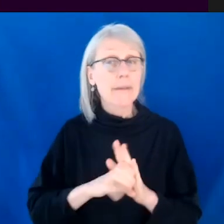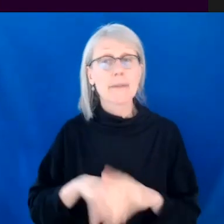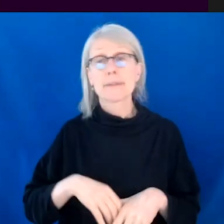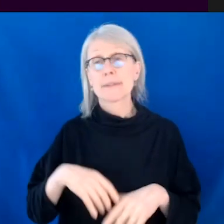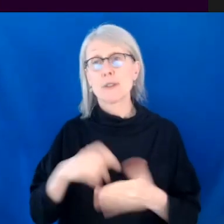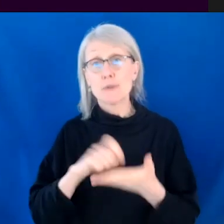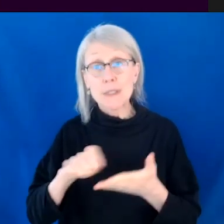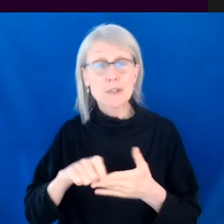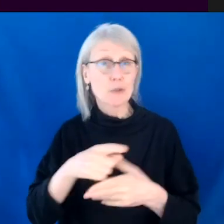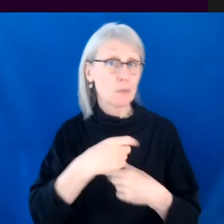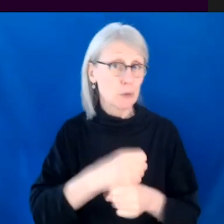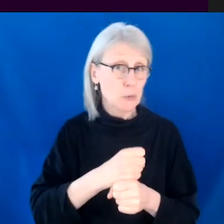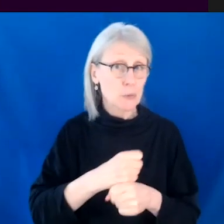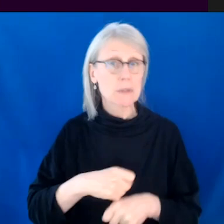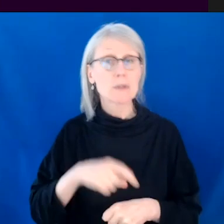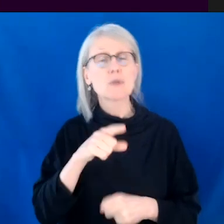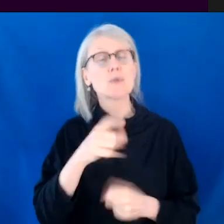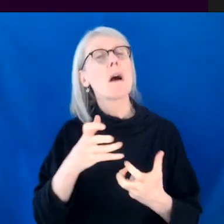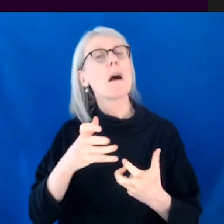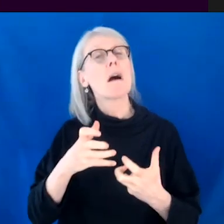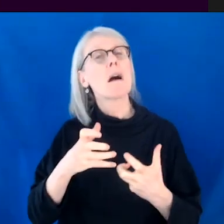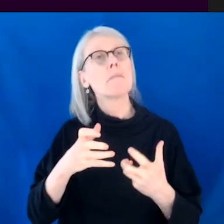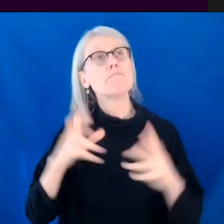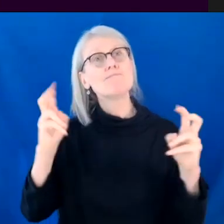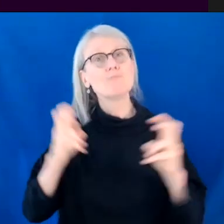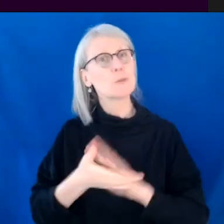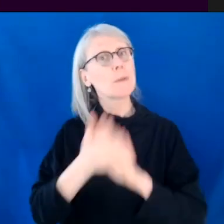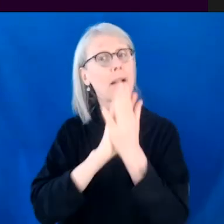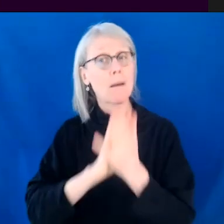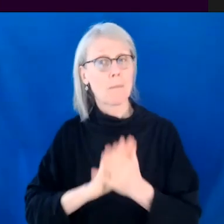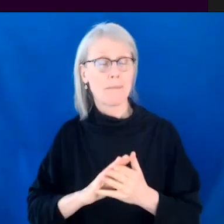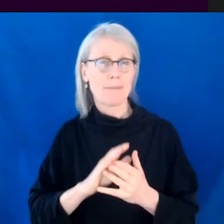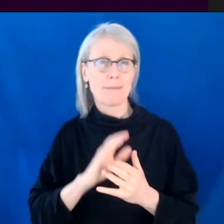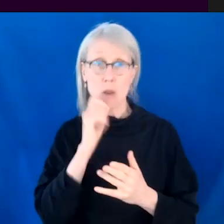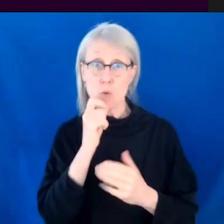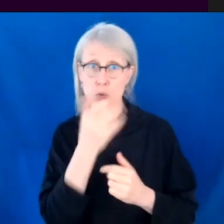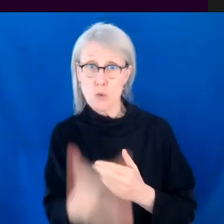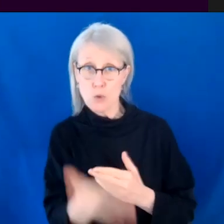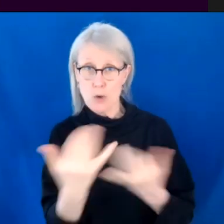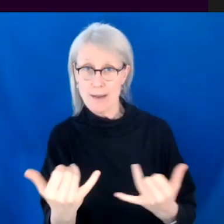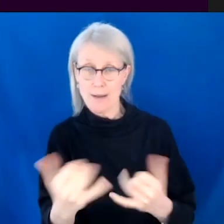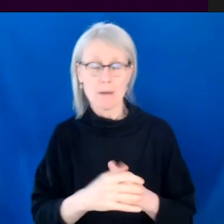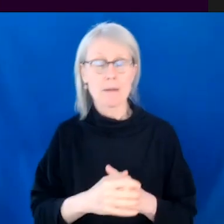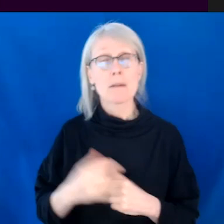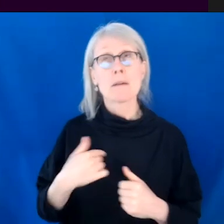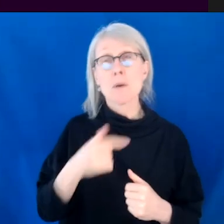Okay. Who I would want to be, um, I, okay. So who I would want to be